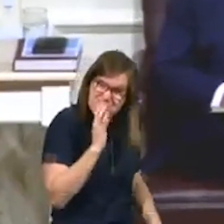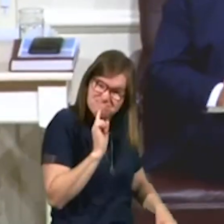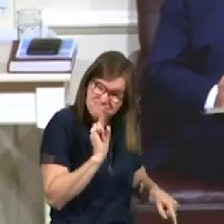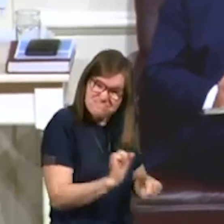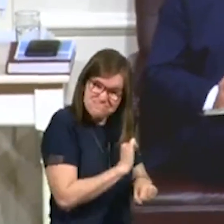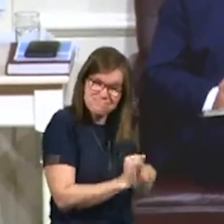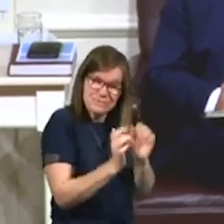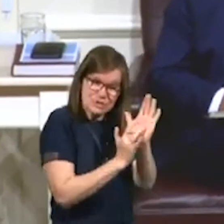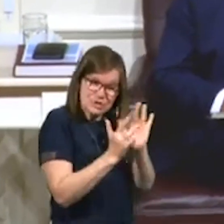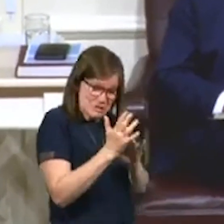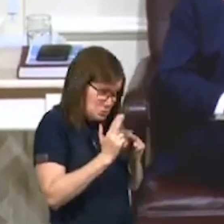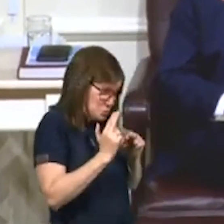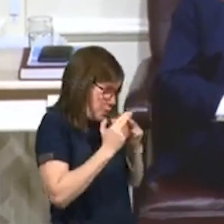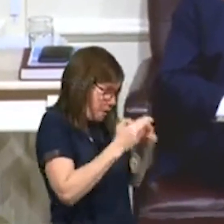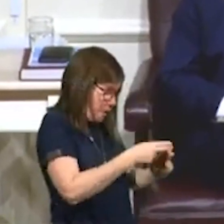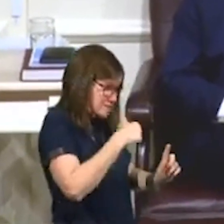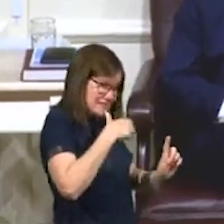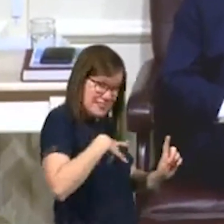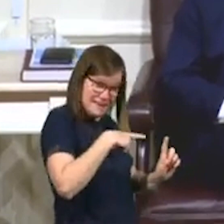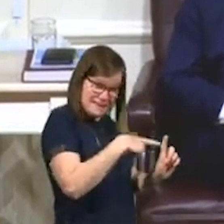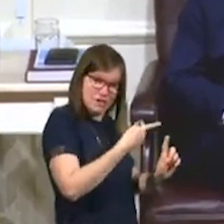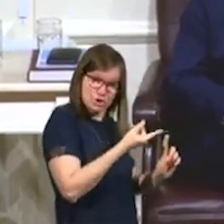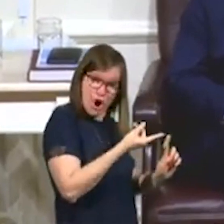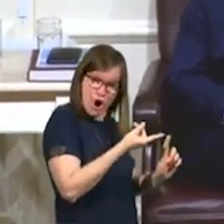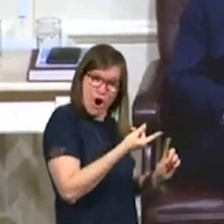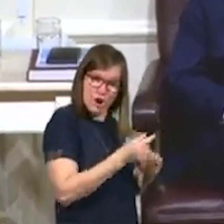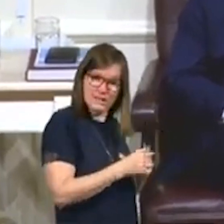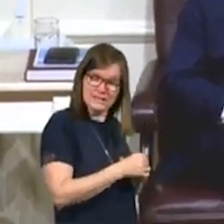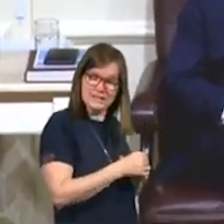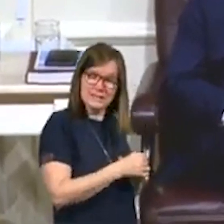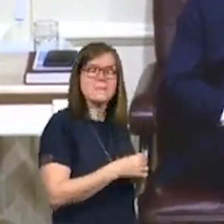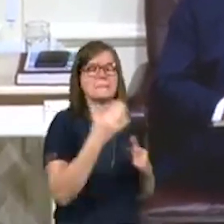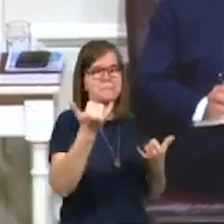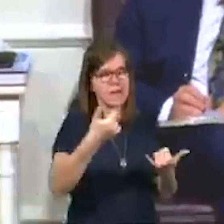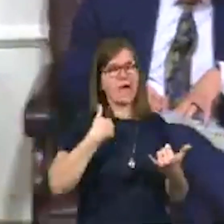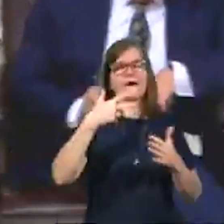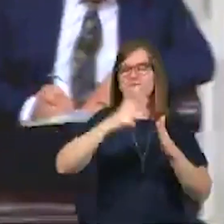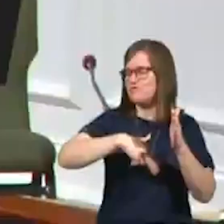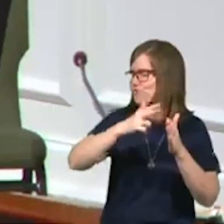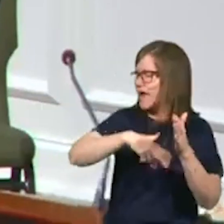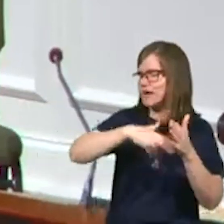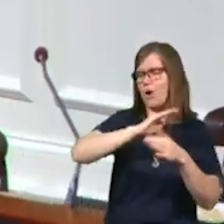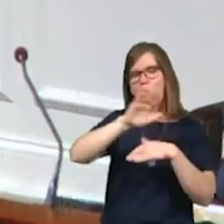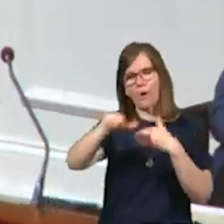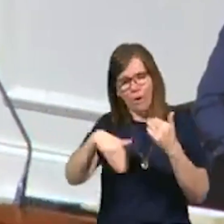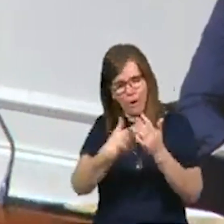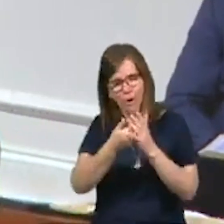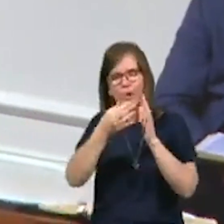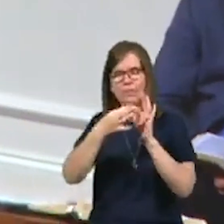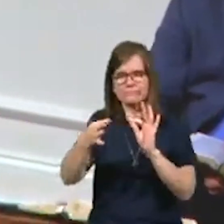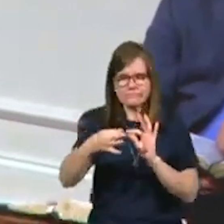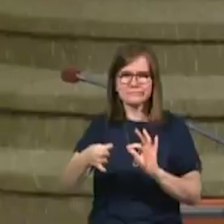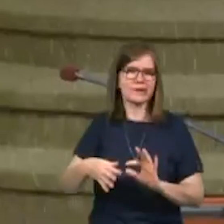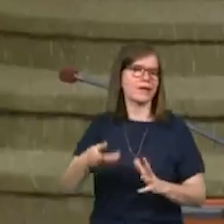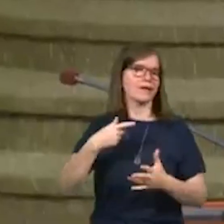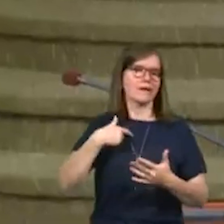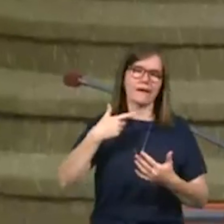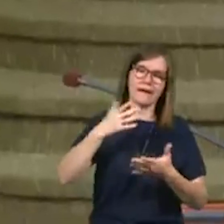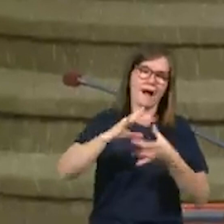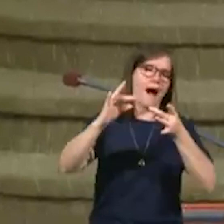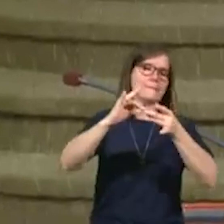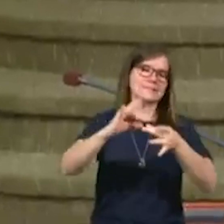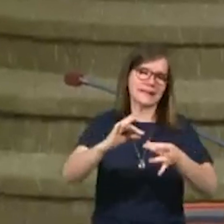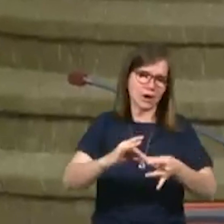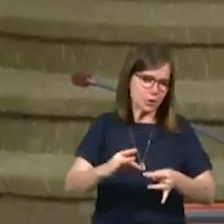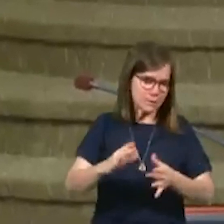this lady a dog. Now I've read all the commentaries and I do understand the theological position